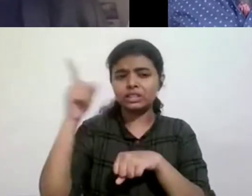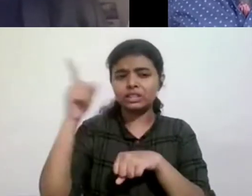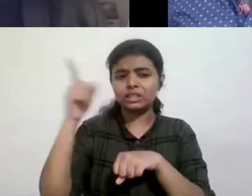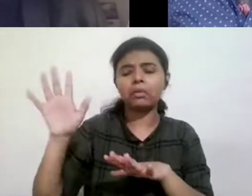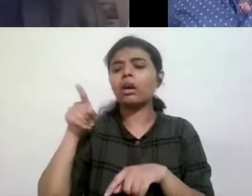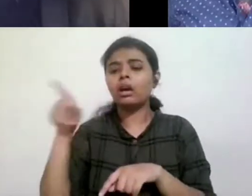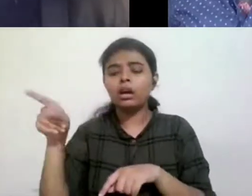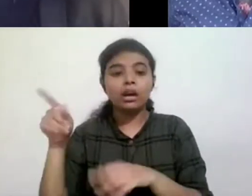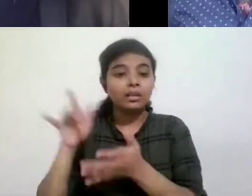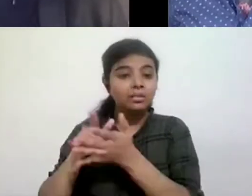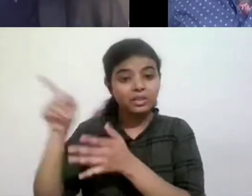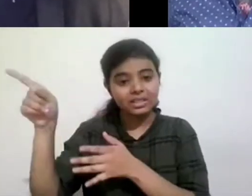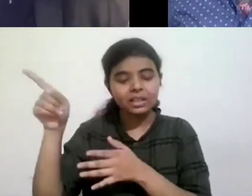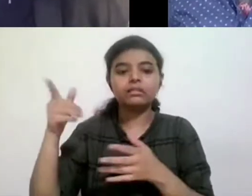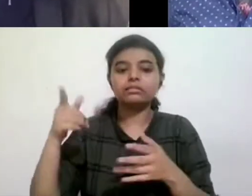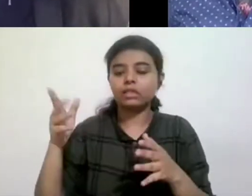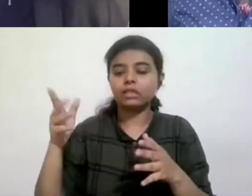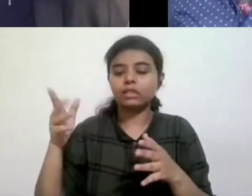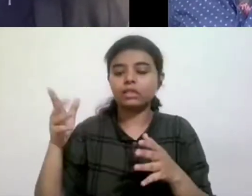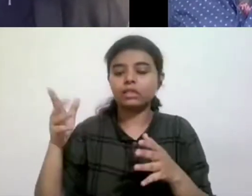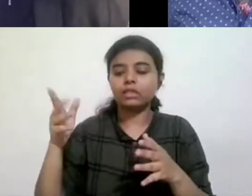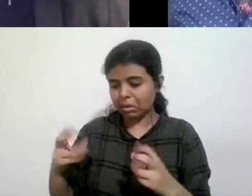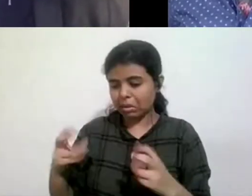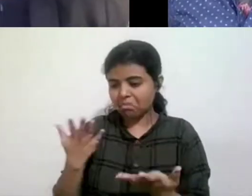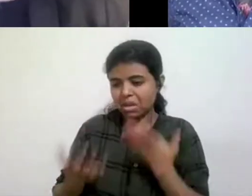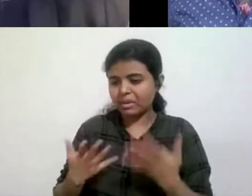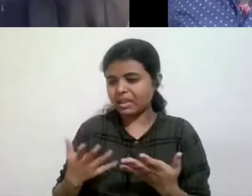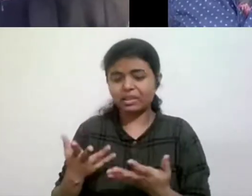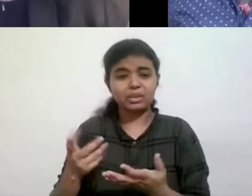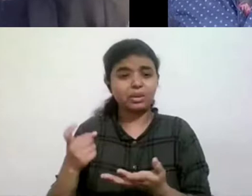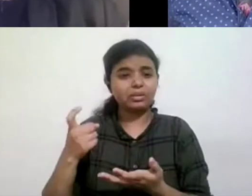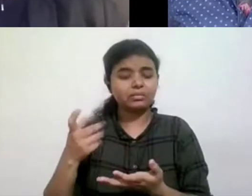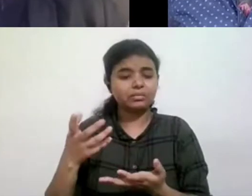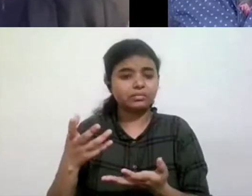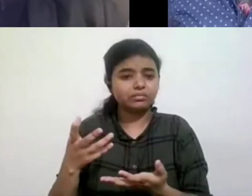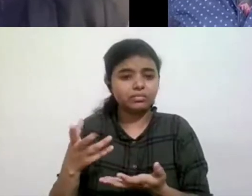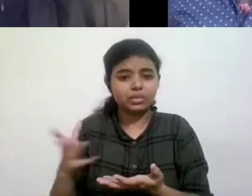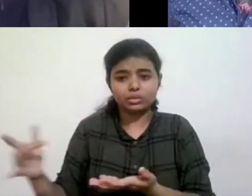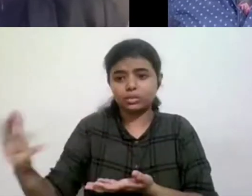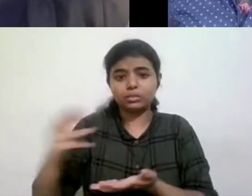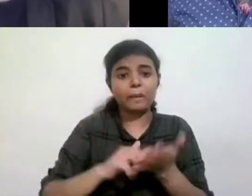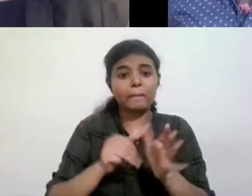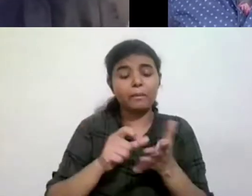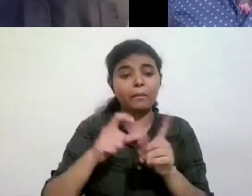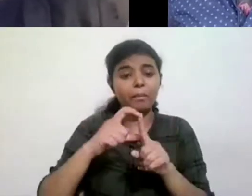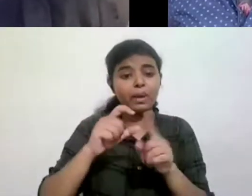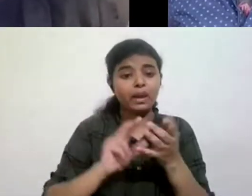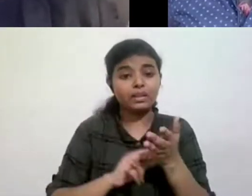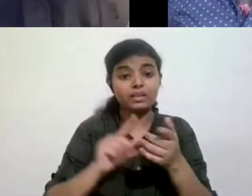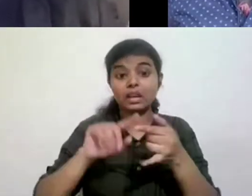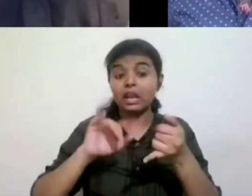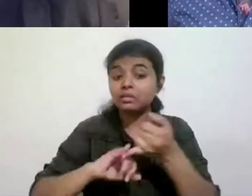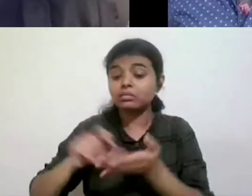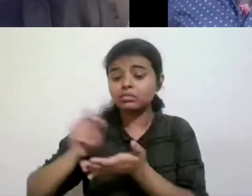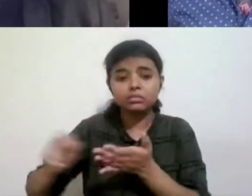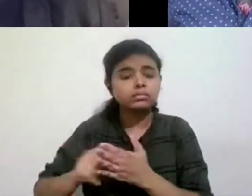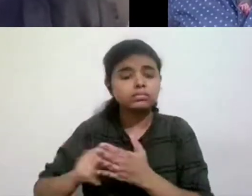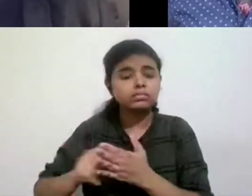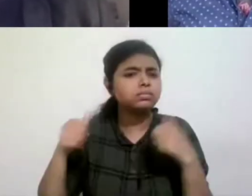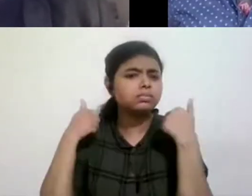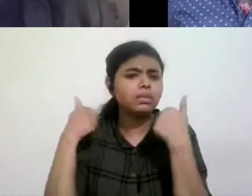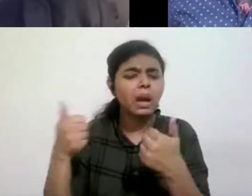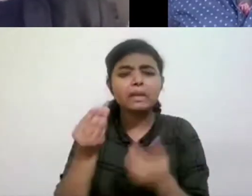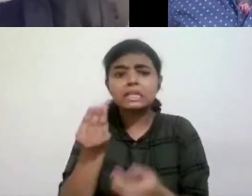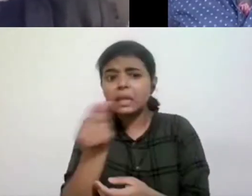he didn't have a lot of resources, a lot of stuff in the madness and civilization, but that's fantastic. And a lot of it, that's just dead